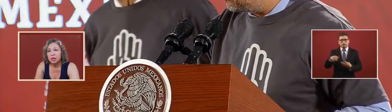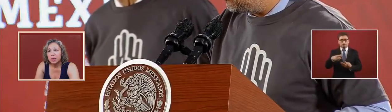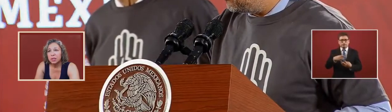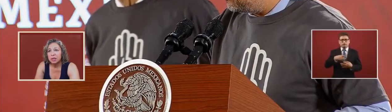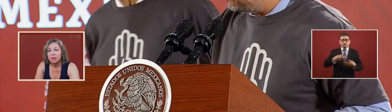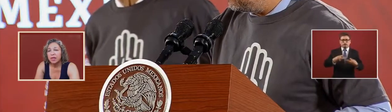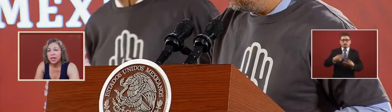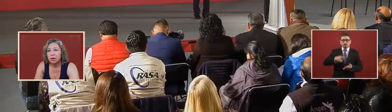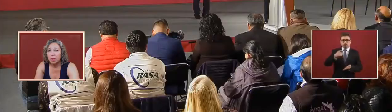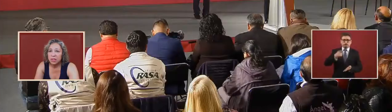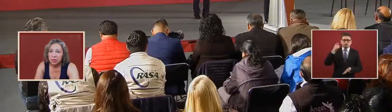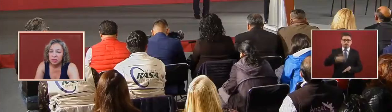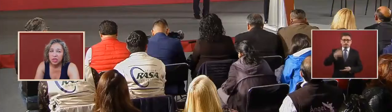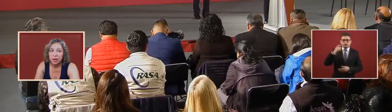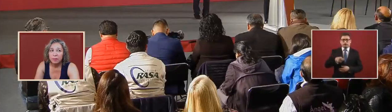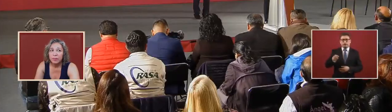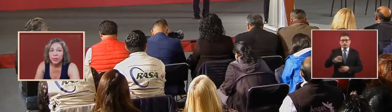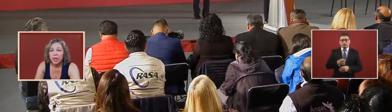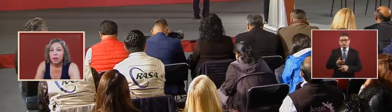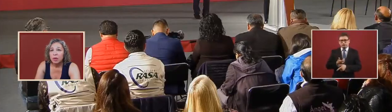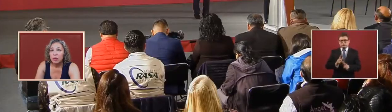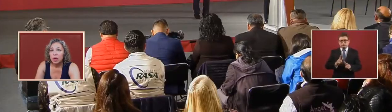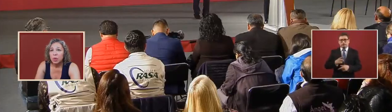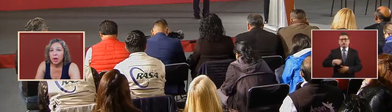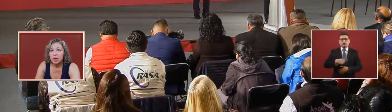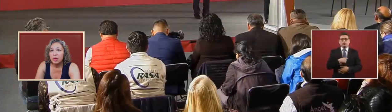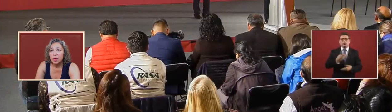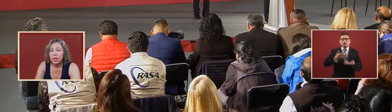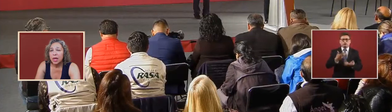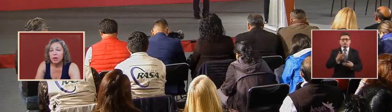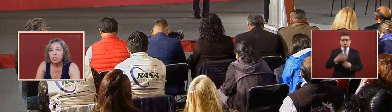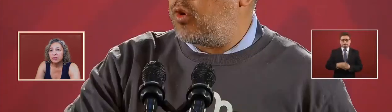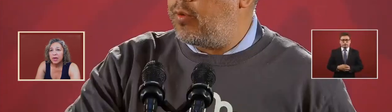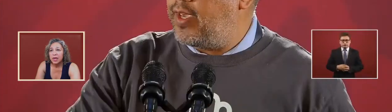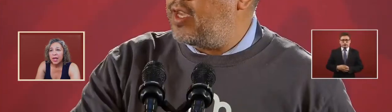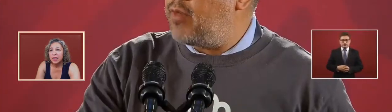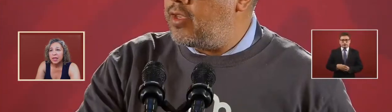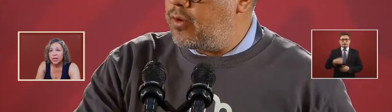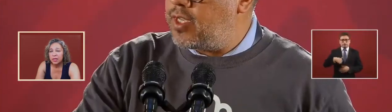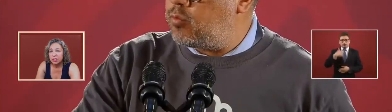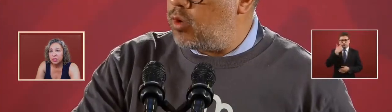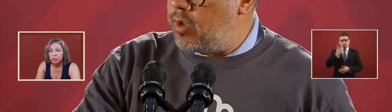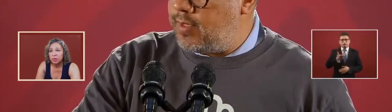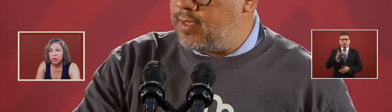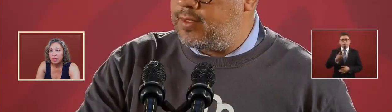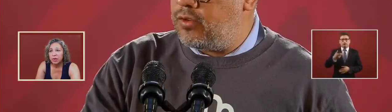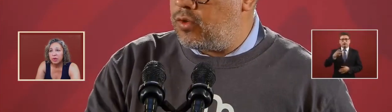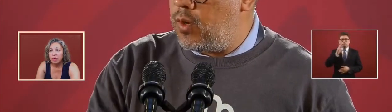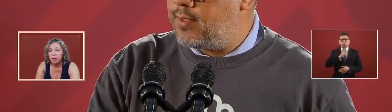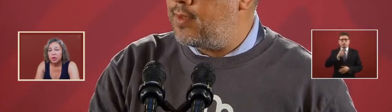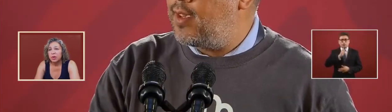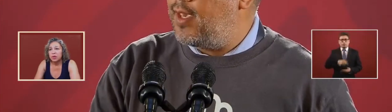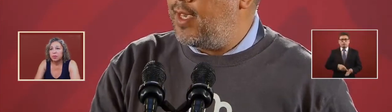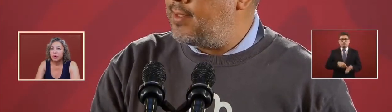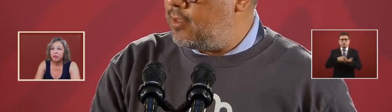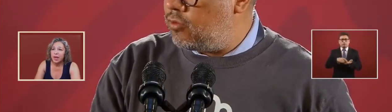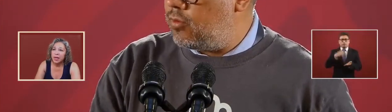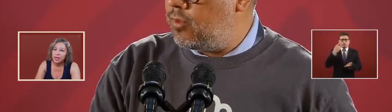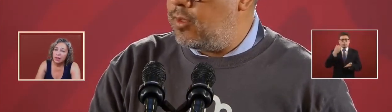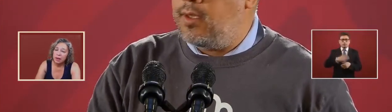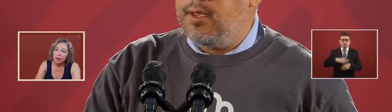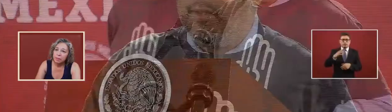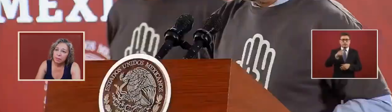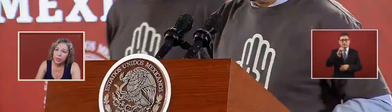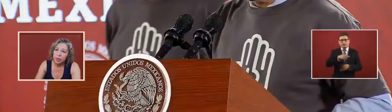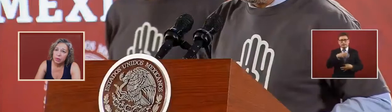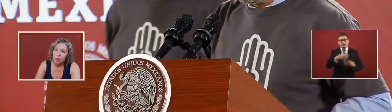consequence of that resolution what we are doing now is finality to preview to provide